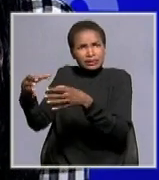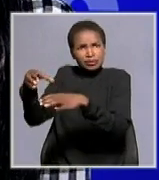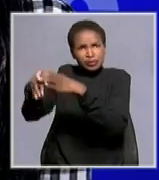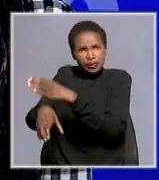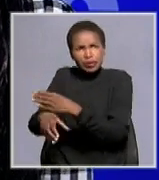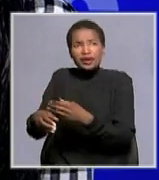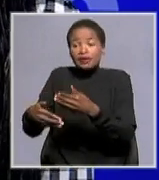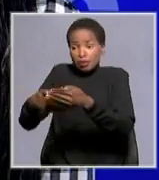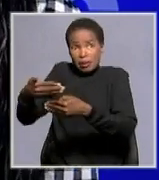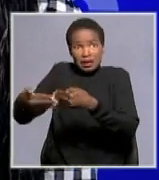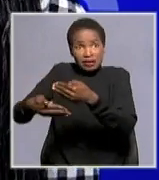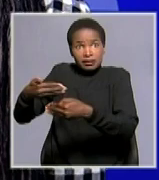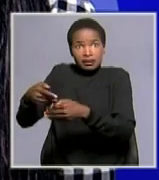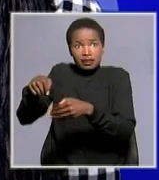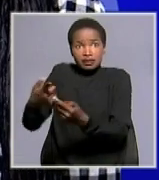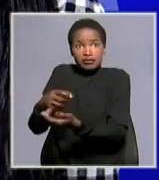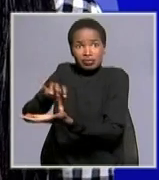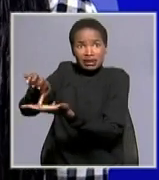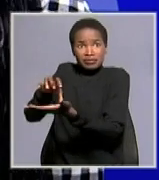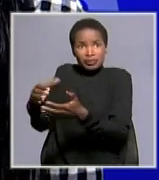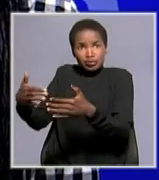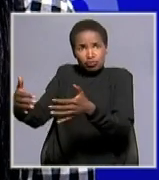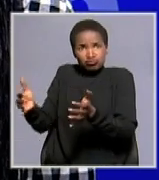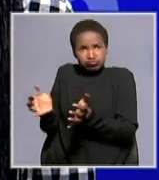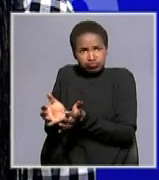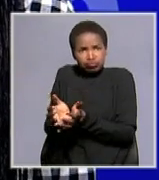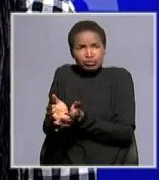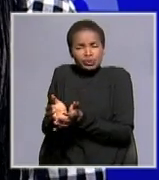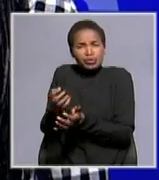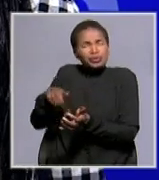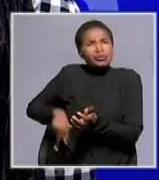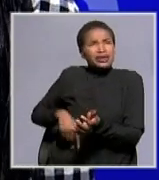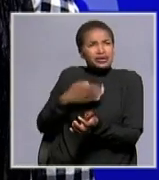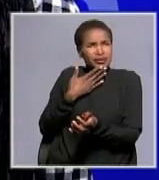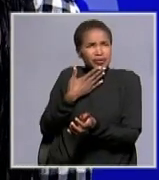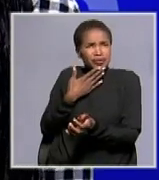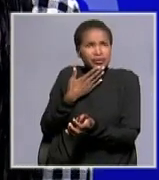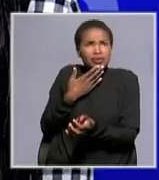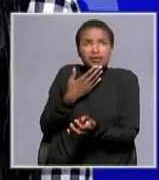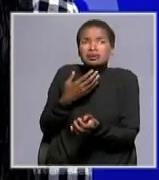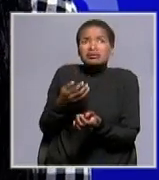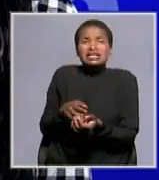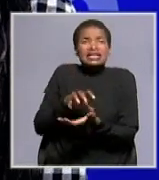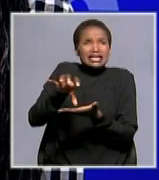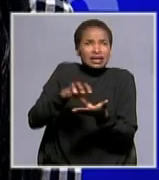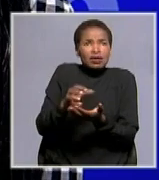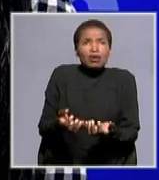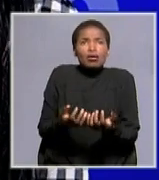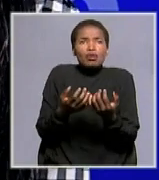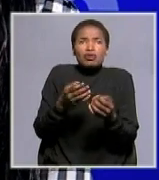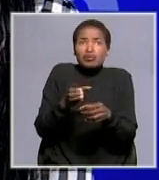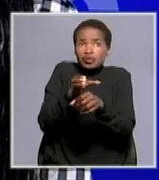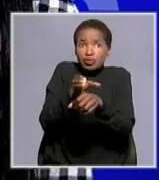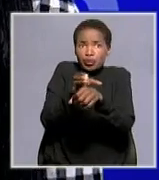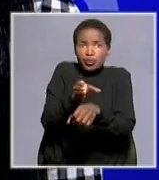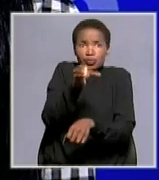materials will also be kind of a benefit because we will be producing less material let's say for example bottles